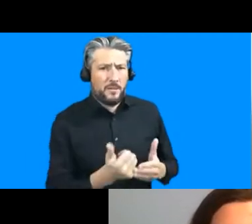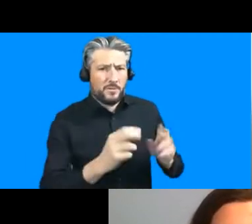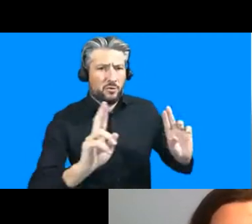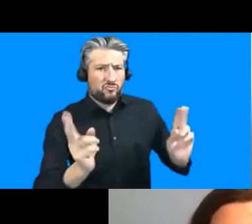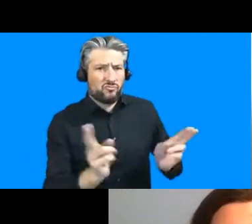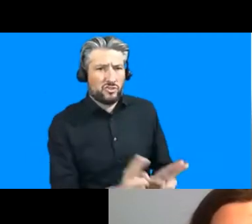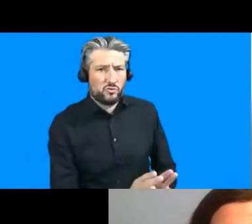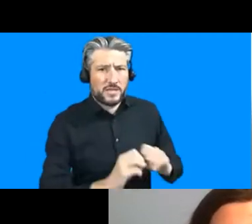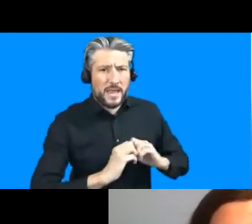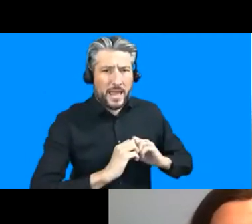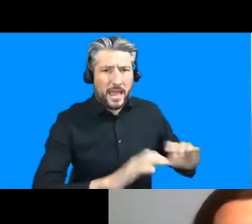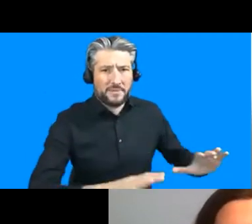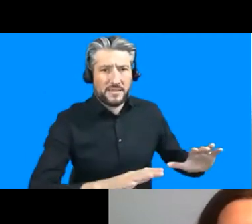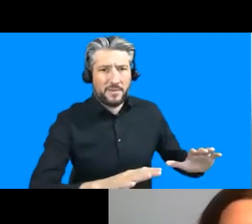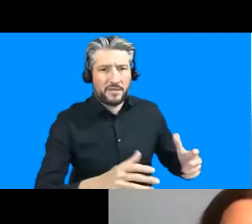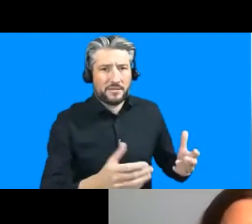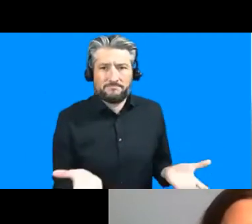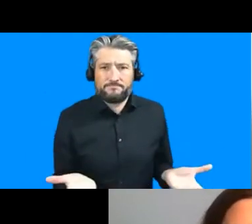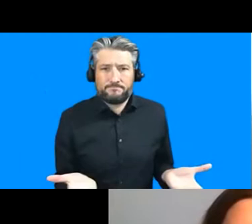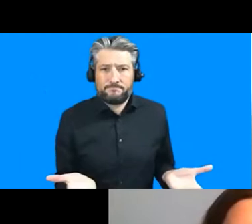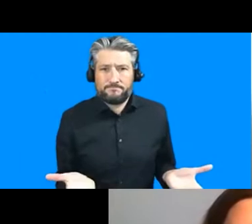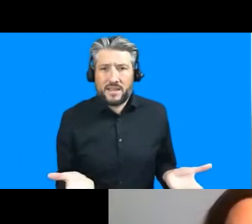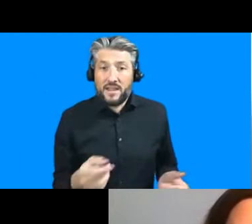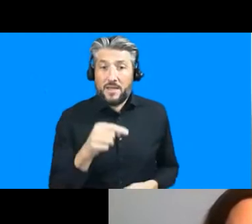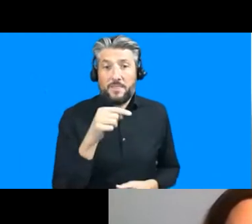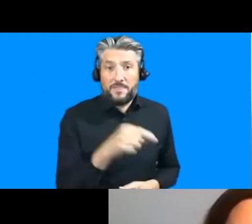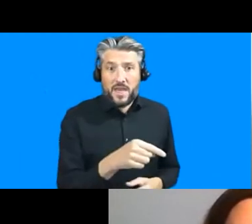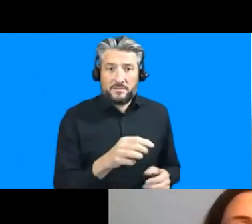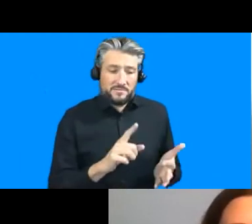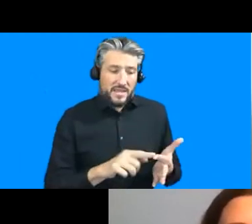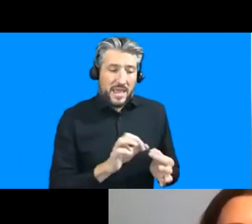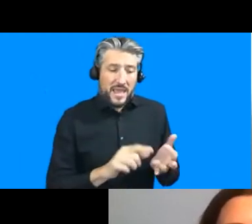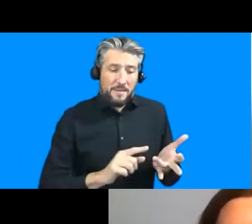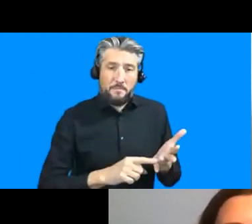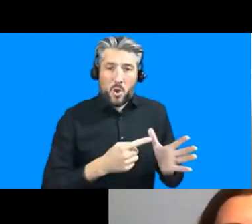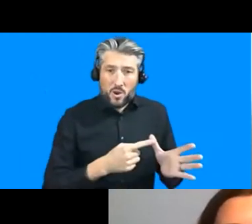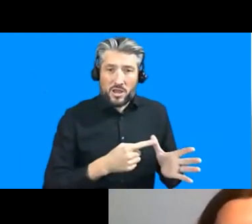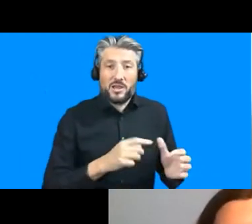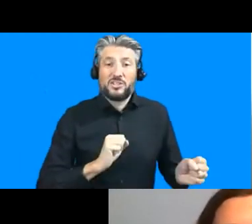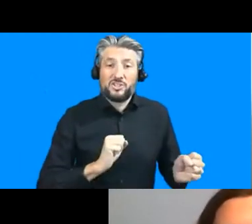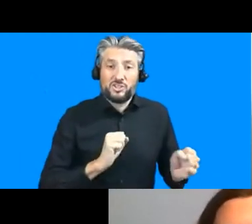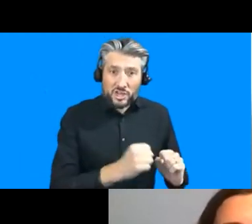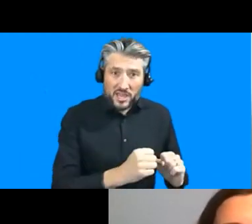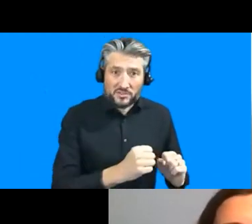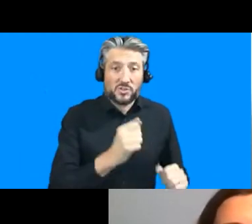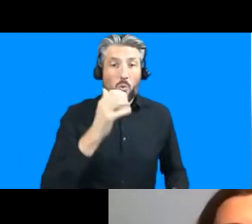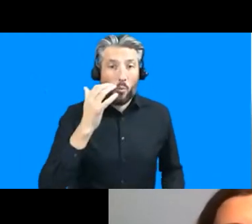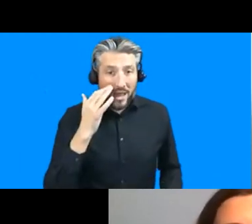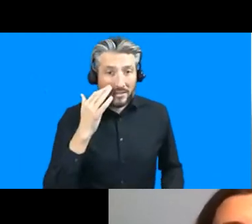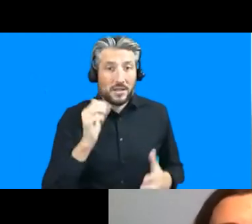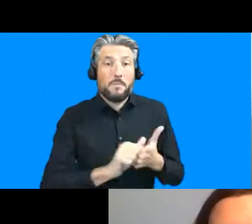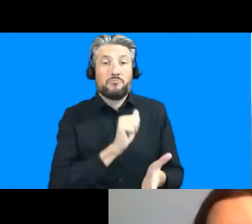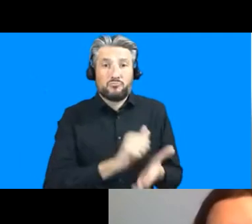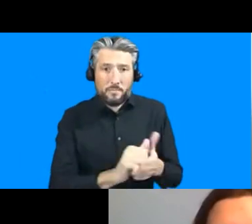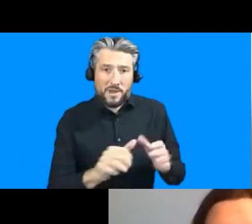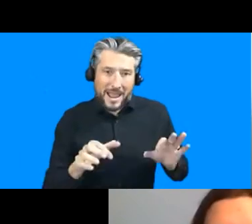really kind of turned around once um there was really much more meaningful kind of engagement with what what people's kind